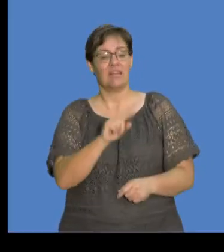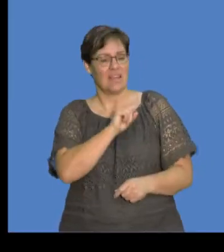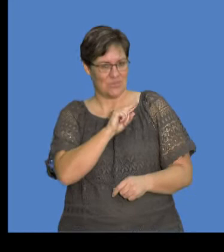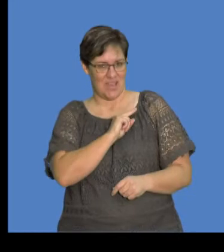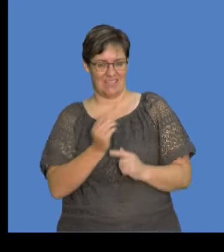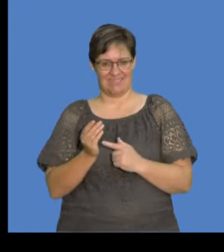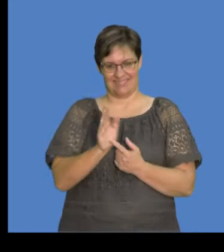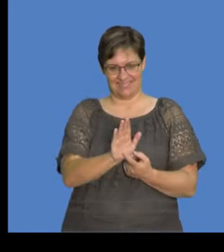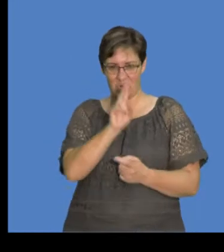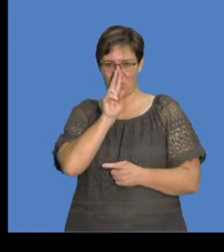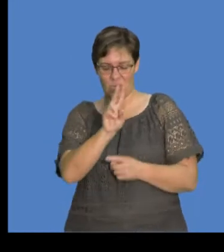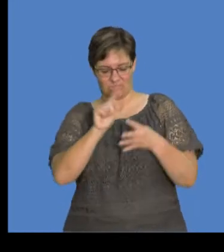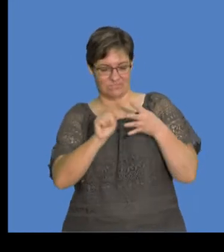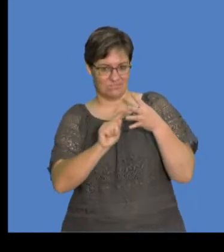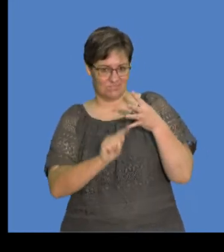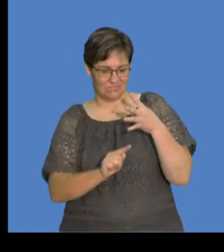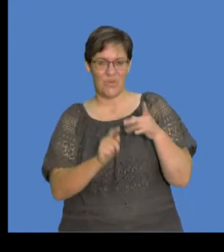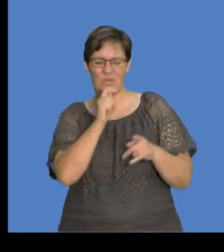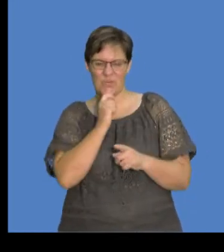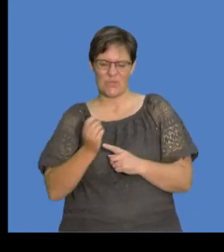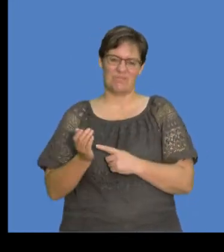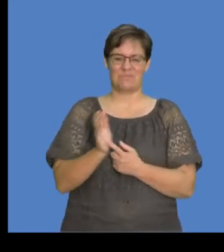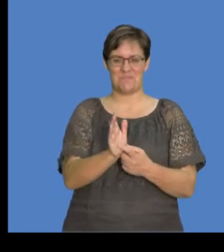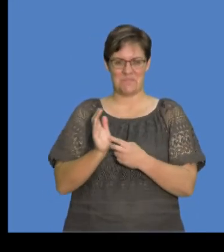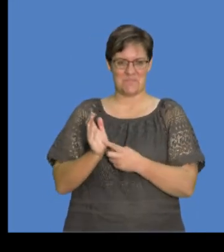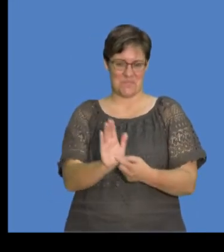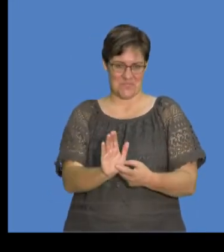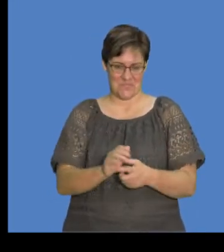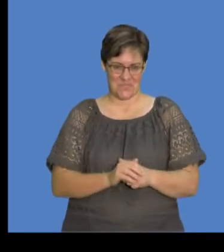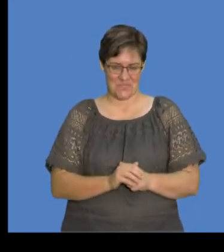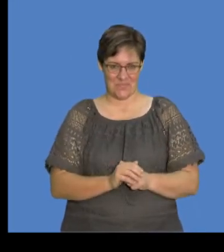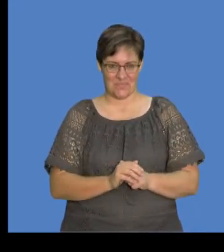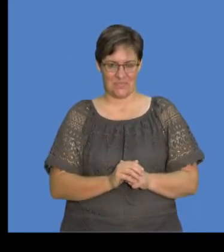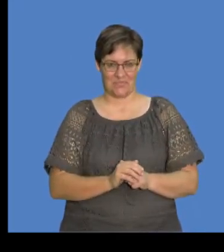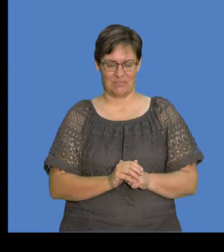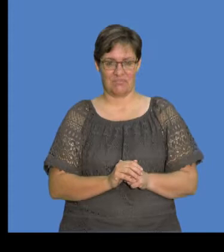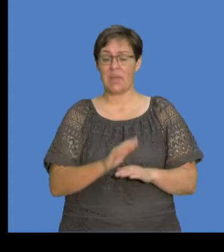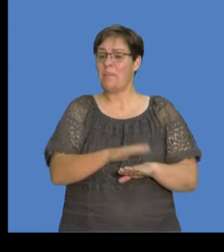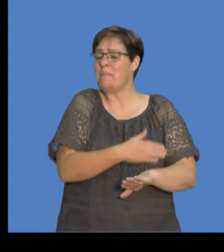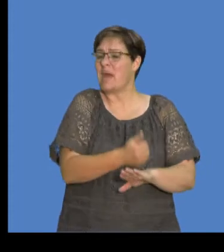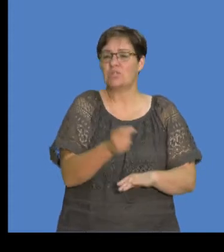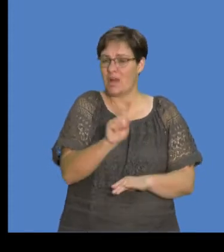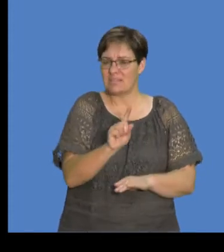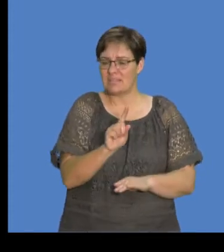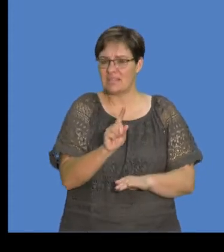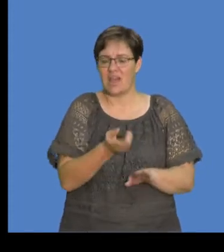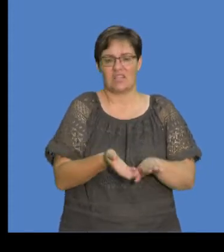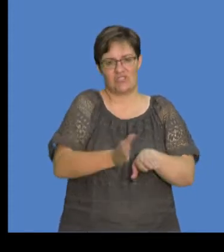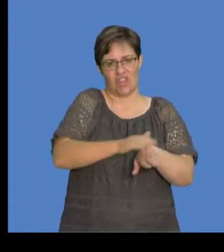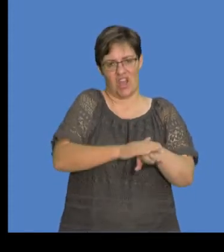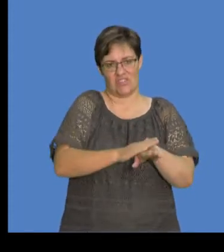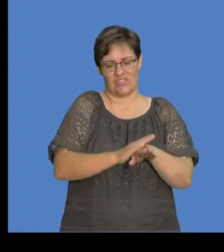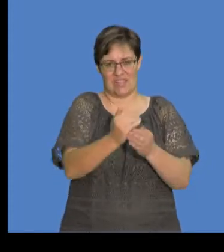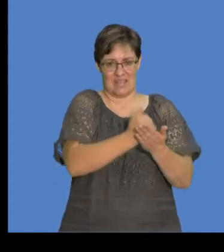will look at, you know, using some demonstrations which is based on conservation of charge.